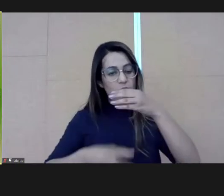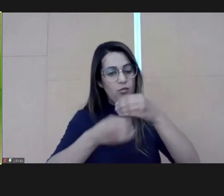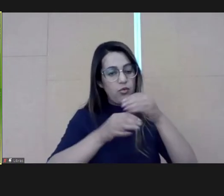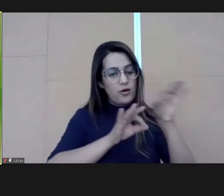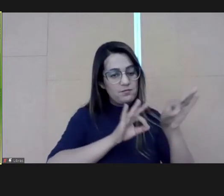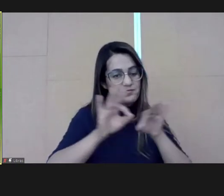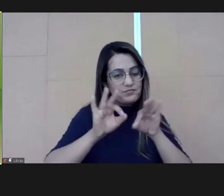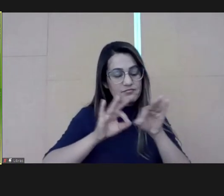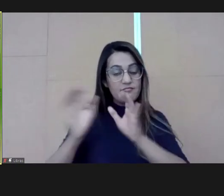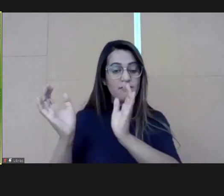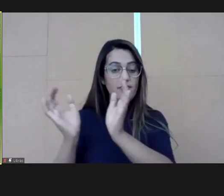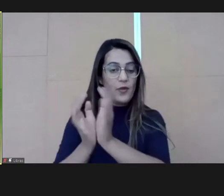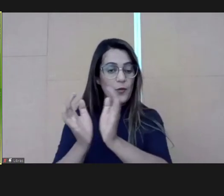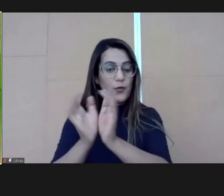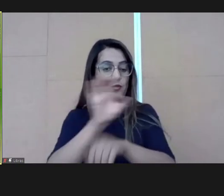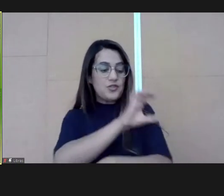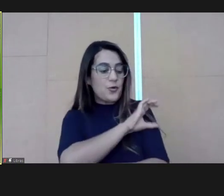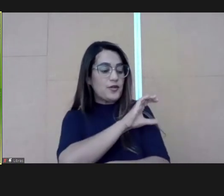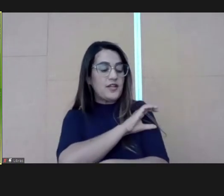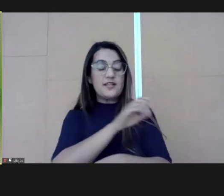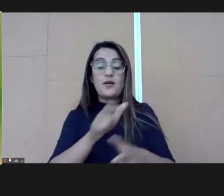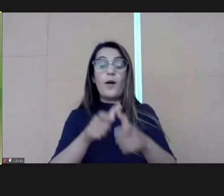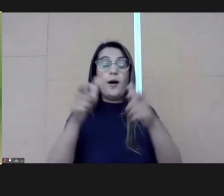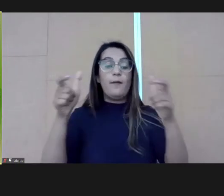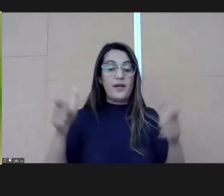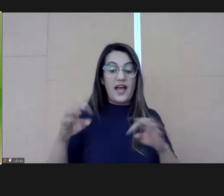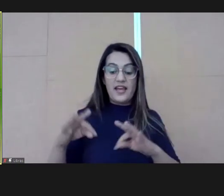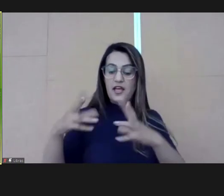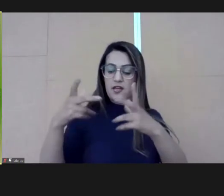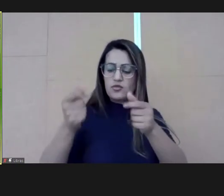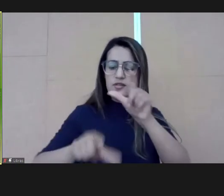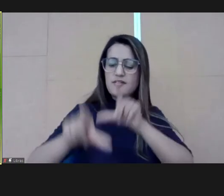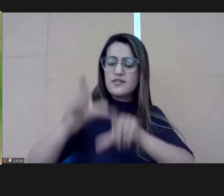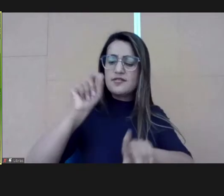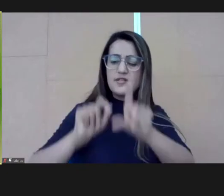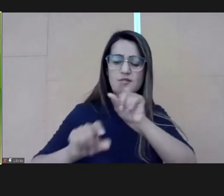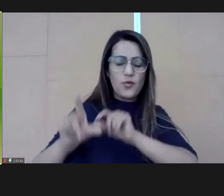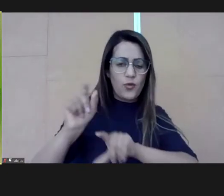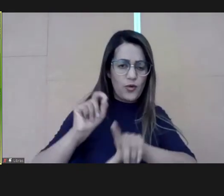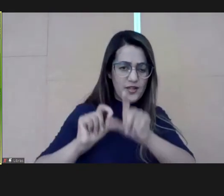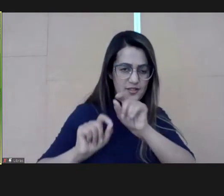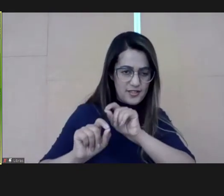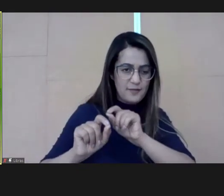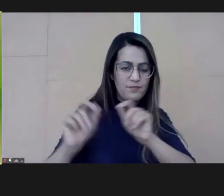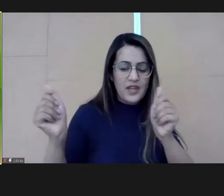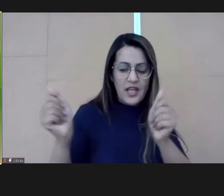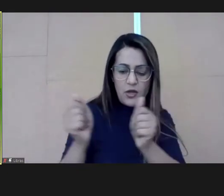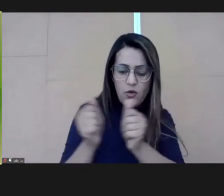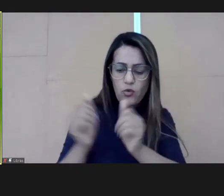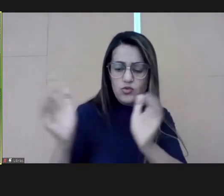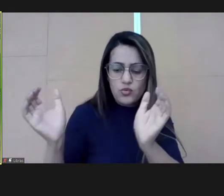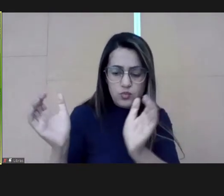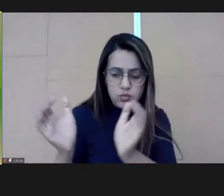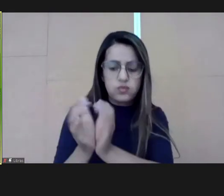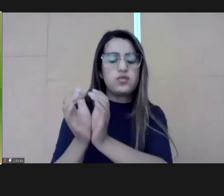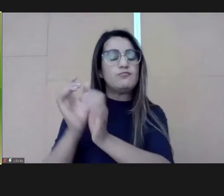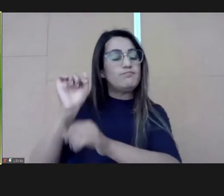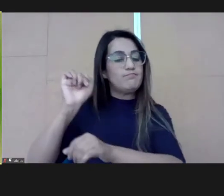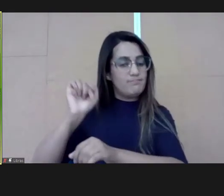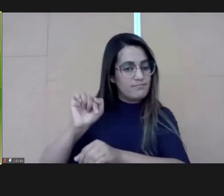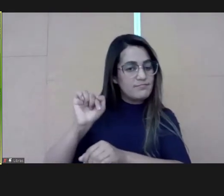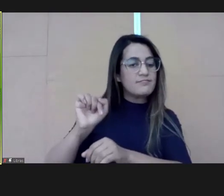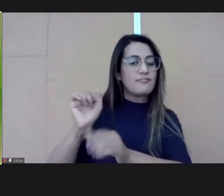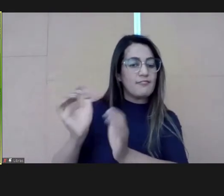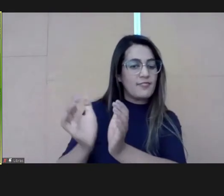ADEX a coordination group in which all the decisions were taken in conjunction with this